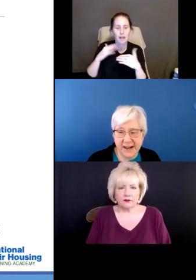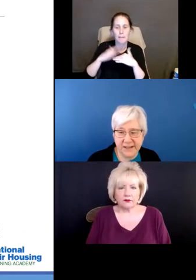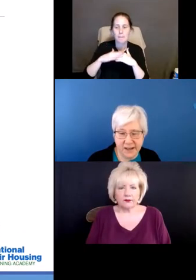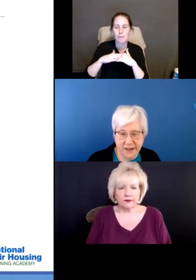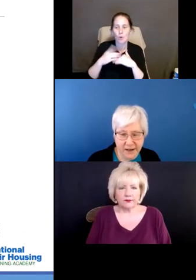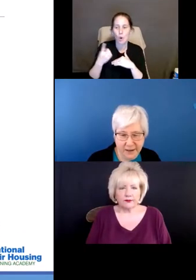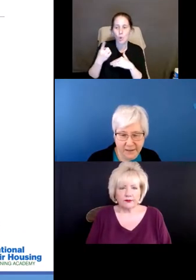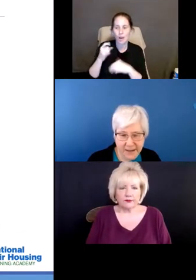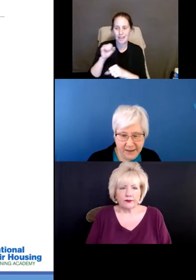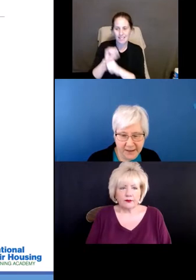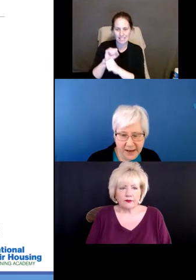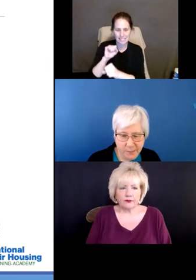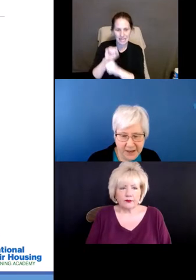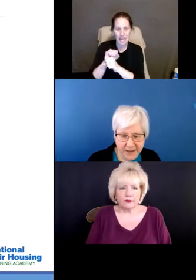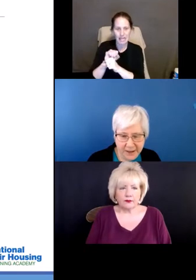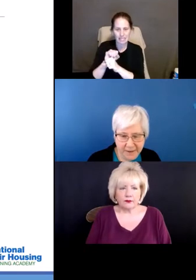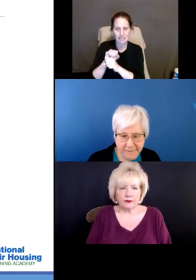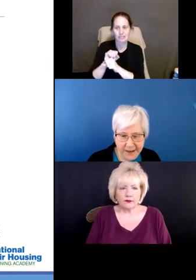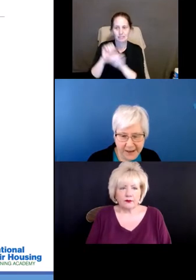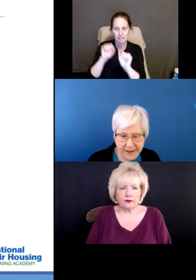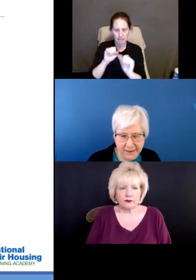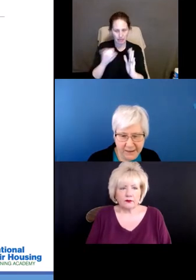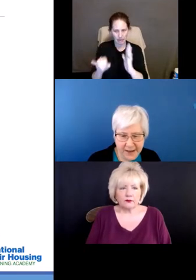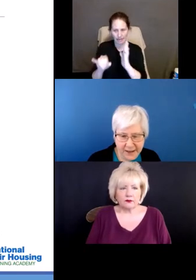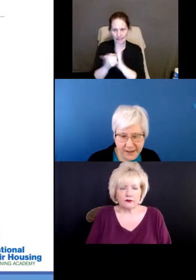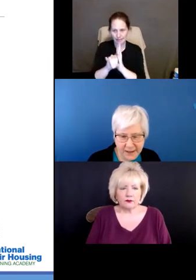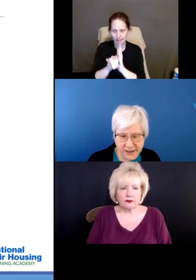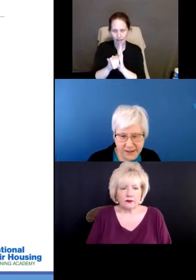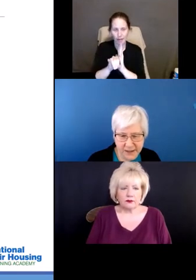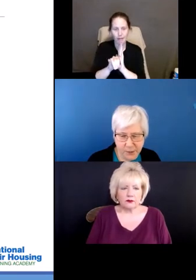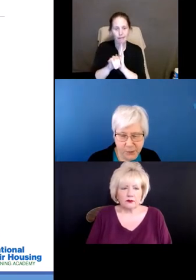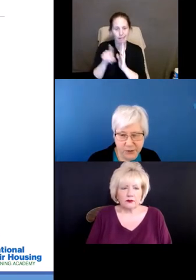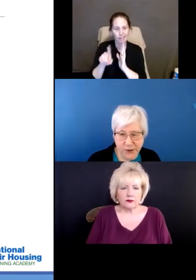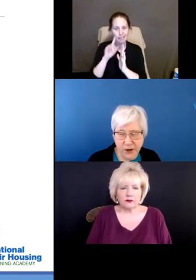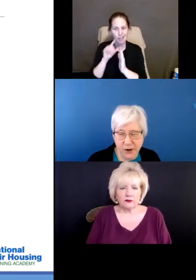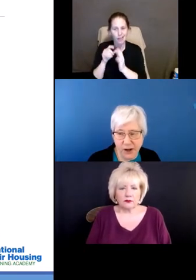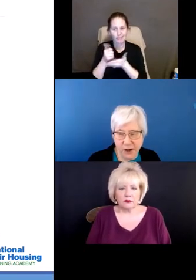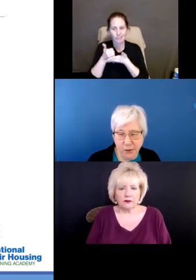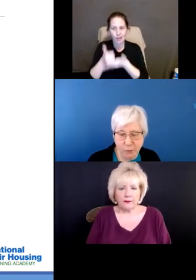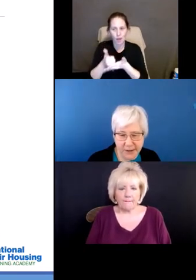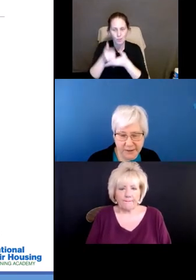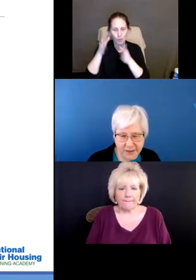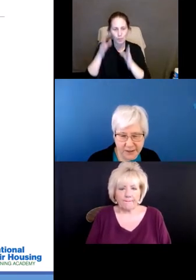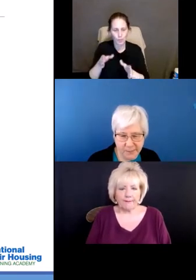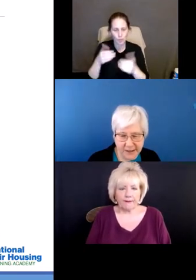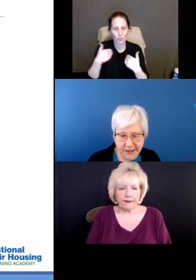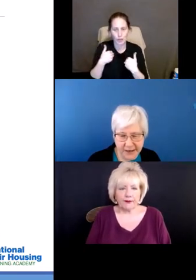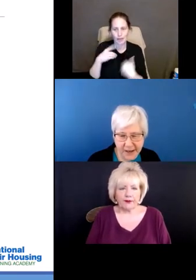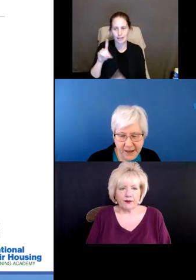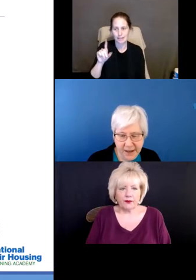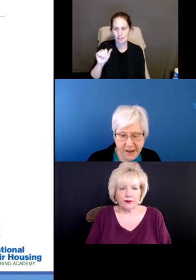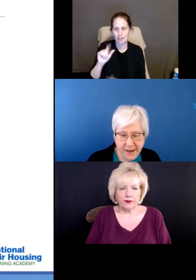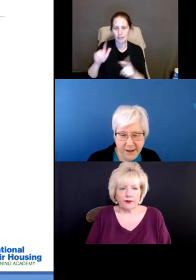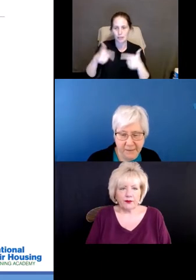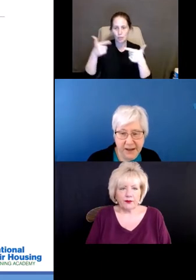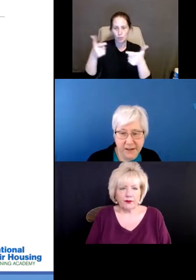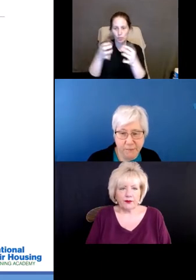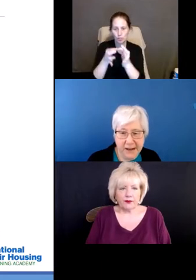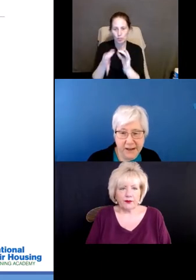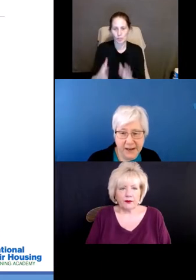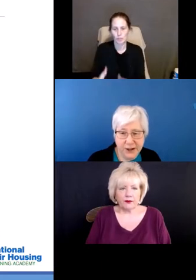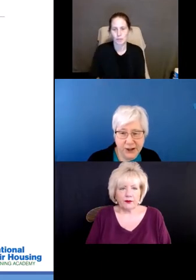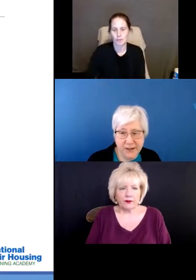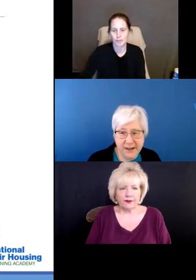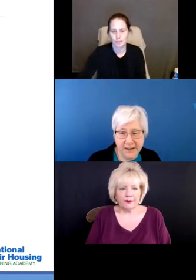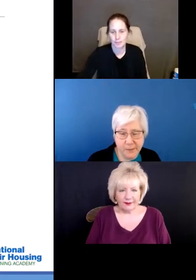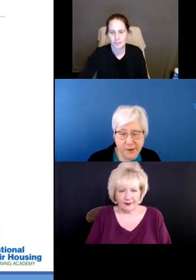task that can be identified that assists a person with a disability. And the